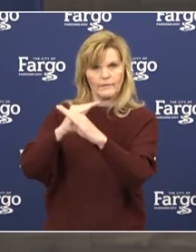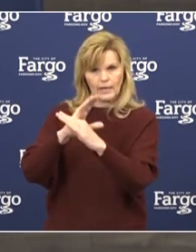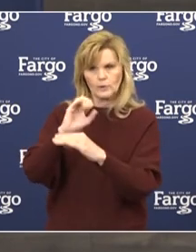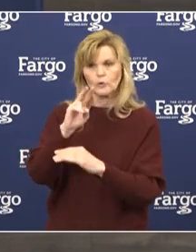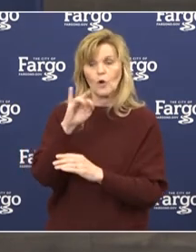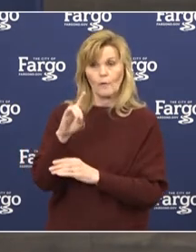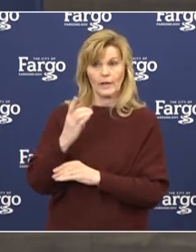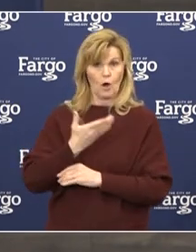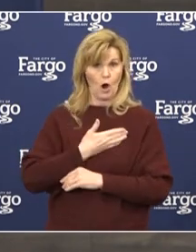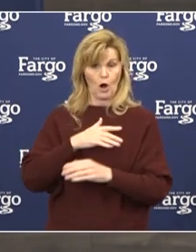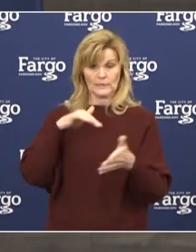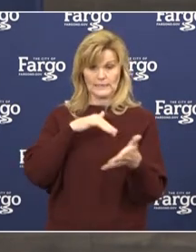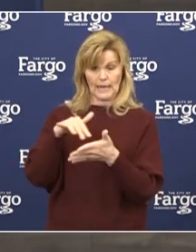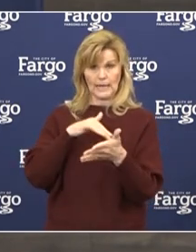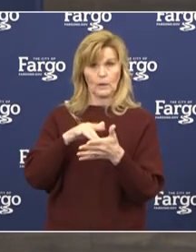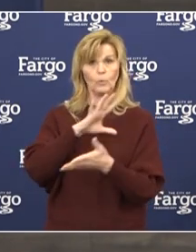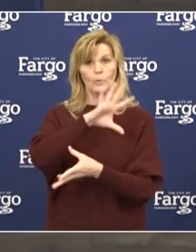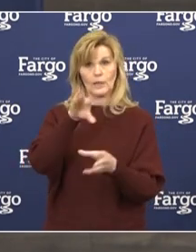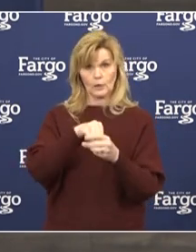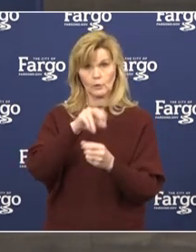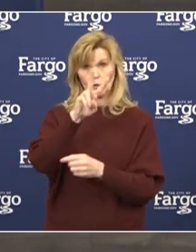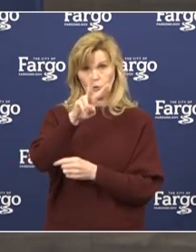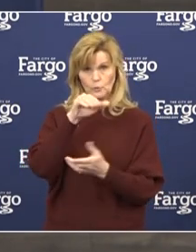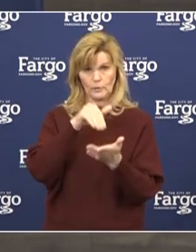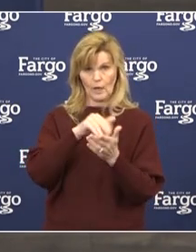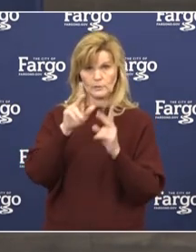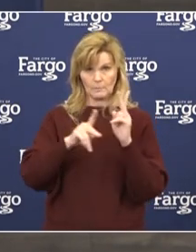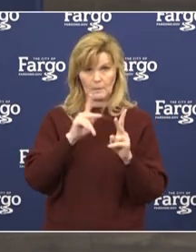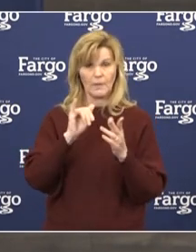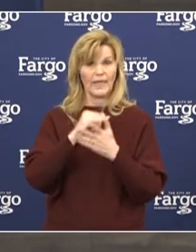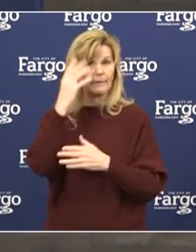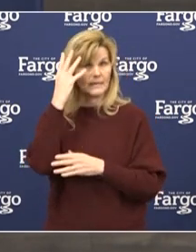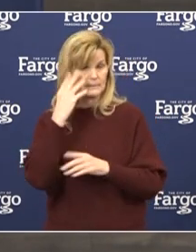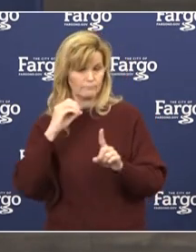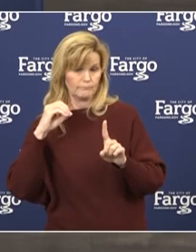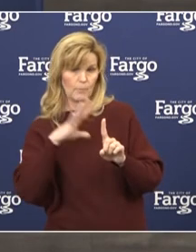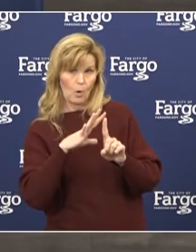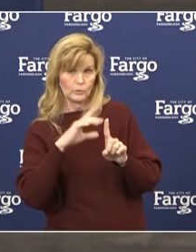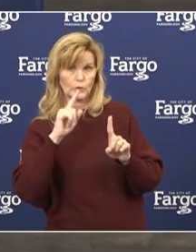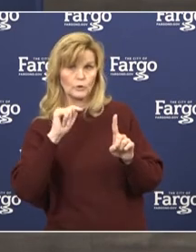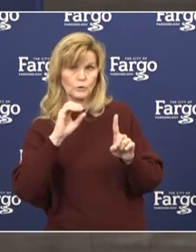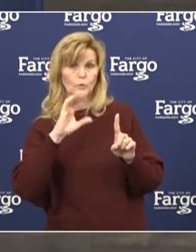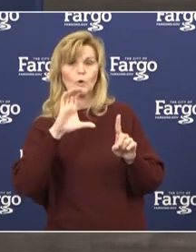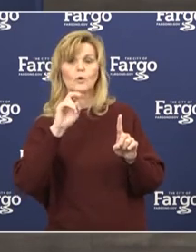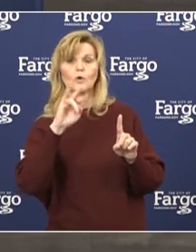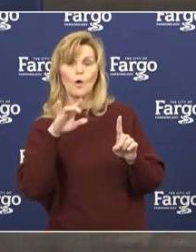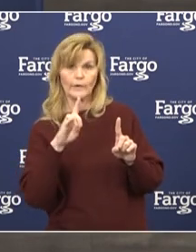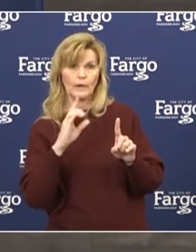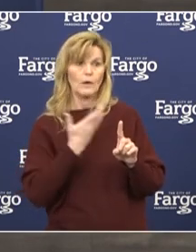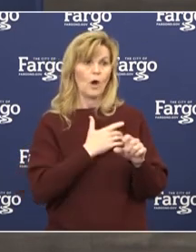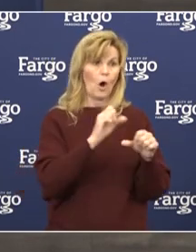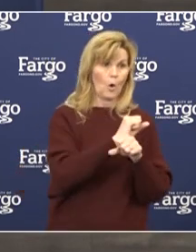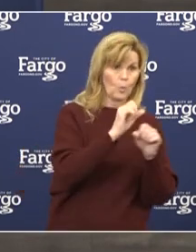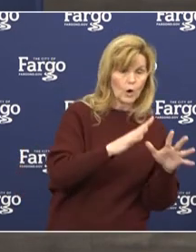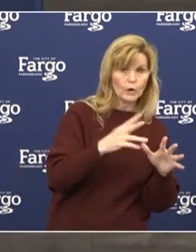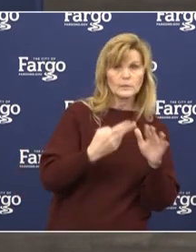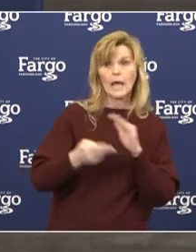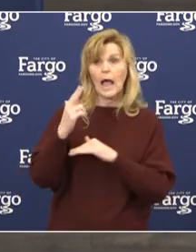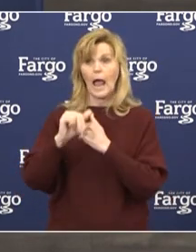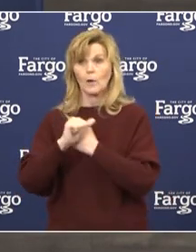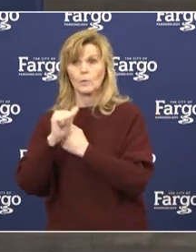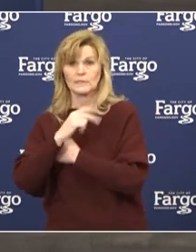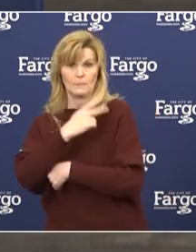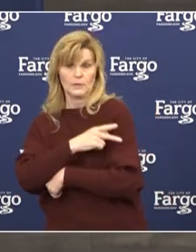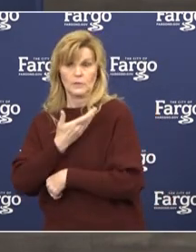will enroll 2,000 people exposed to COVID-19, including frontline healthcare workers and other high-risk patients in our